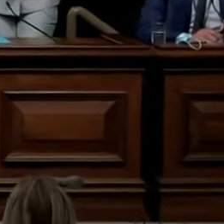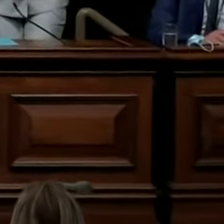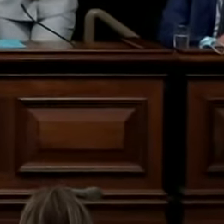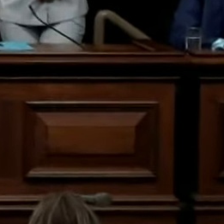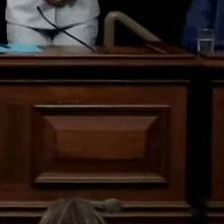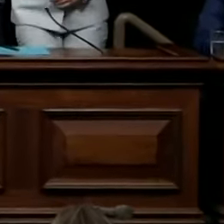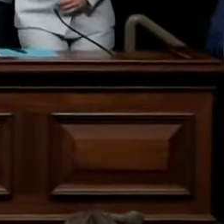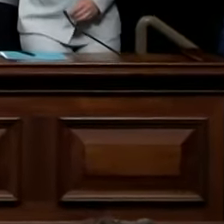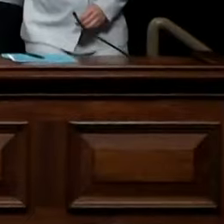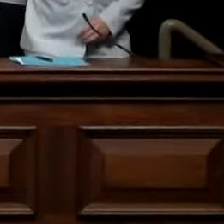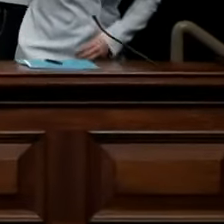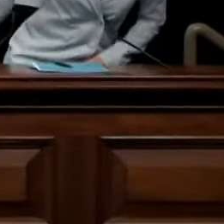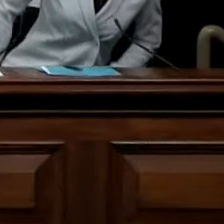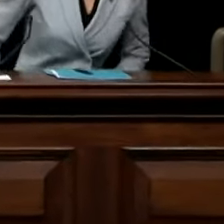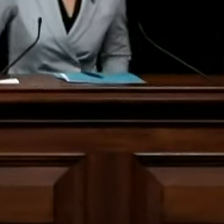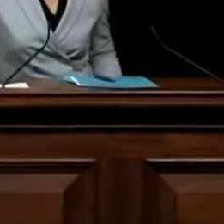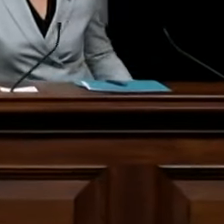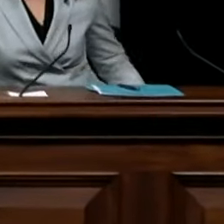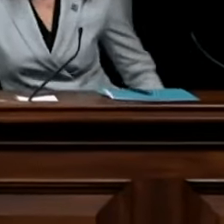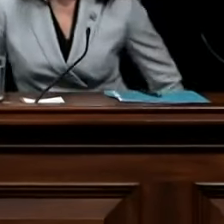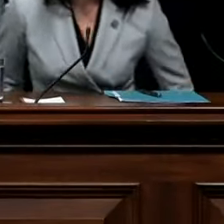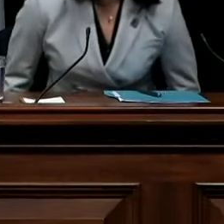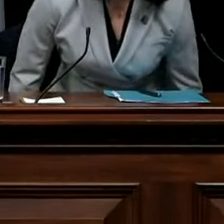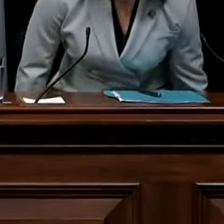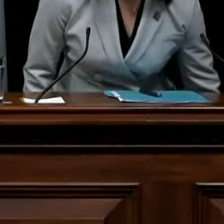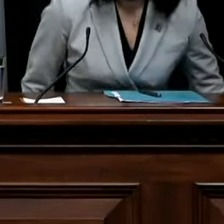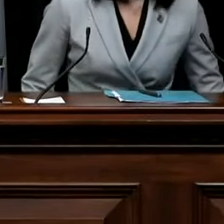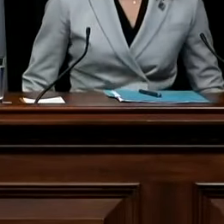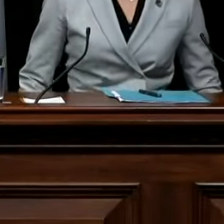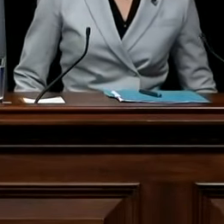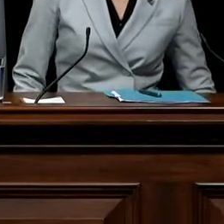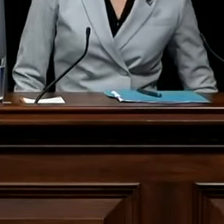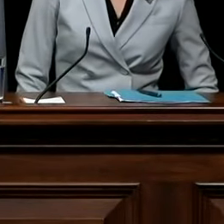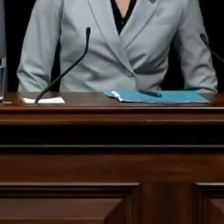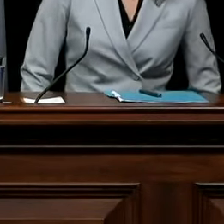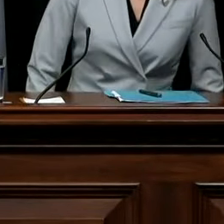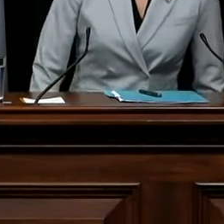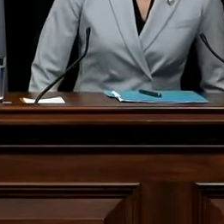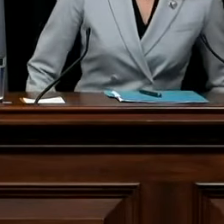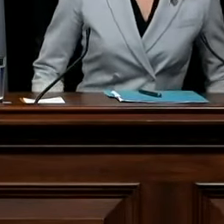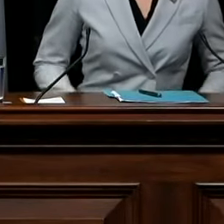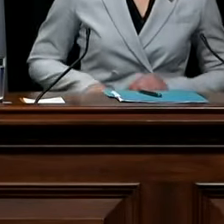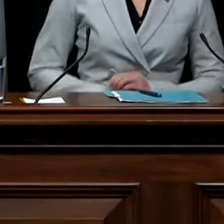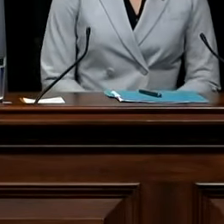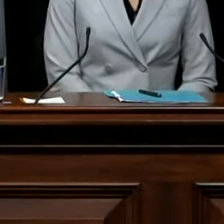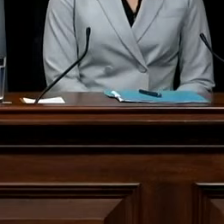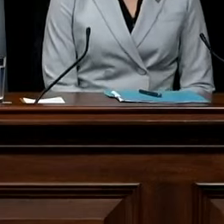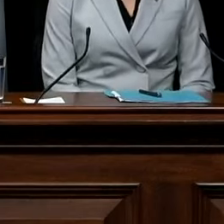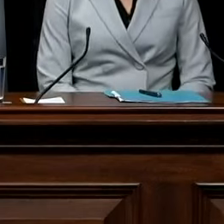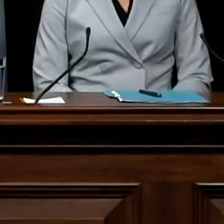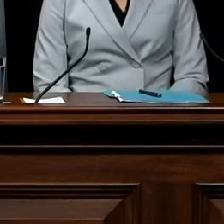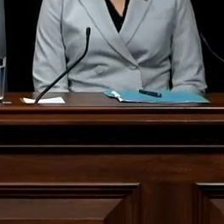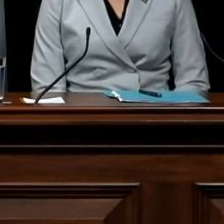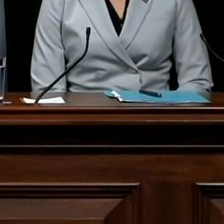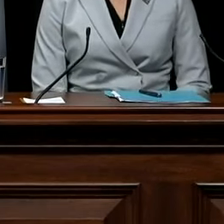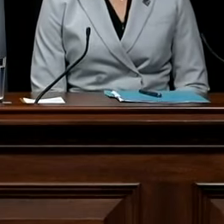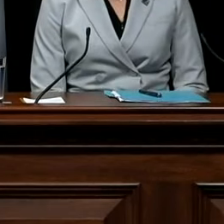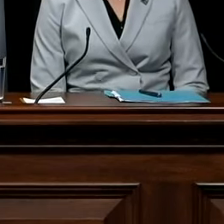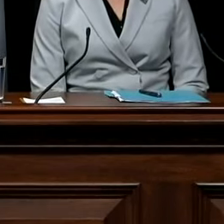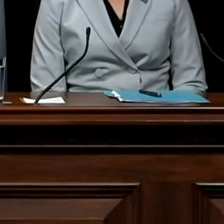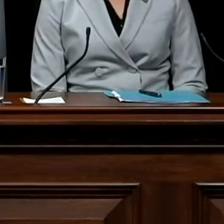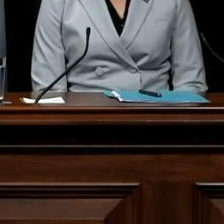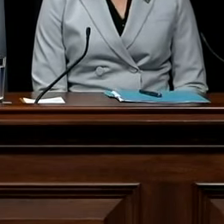So, ladies and gentlemen, dear colleagues, welcome to this press conference to go over the situation in Quebec about COVID-19.